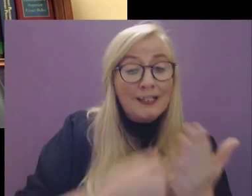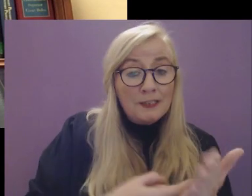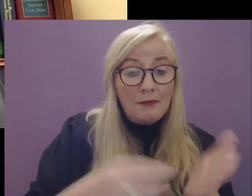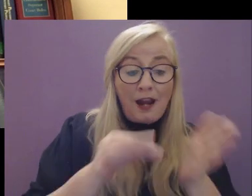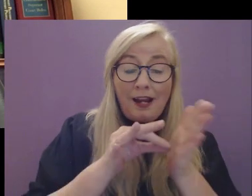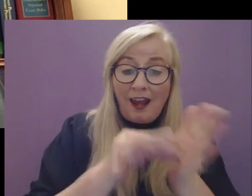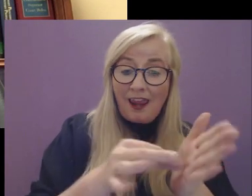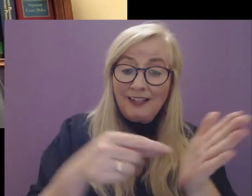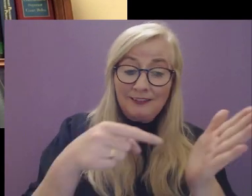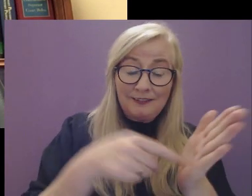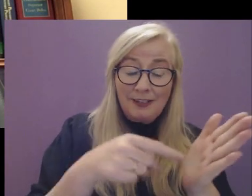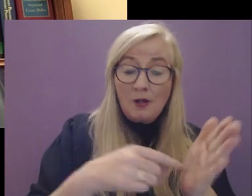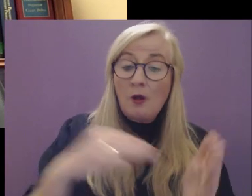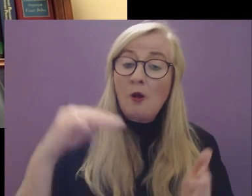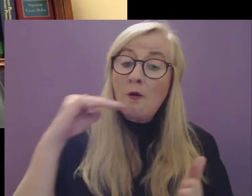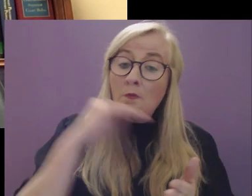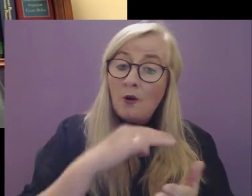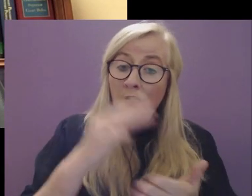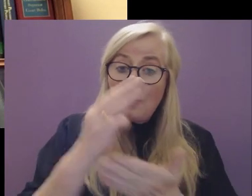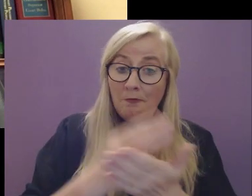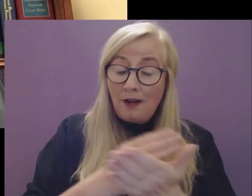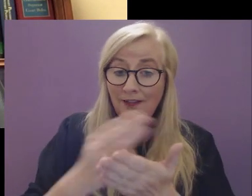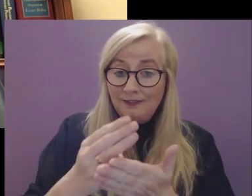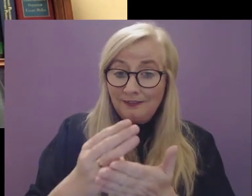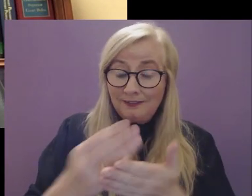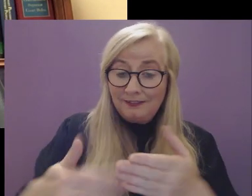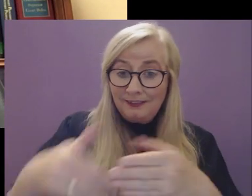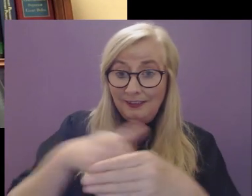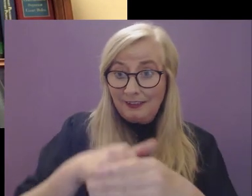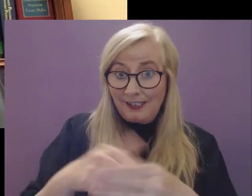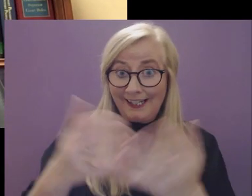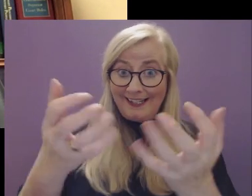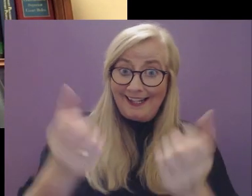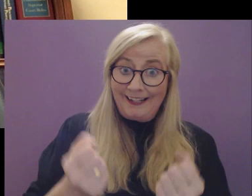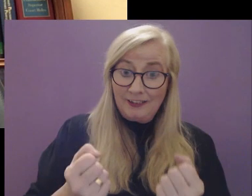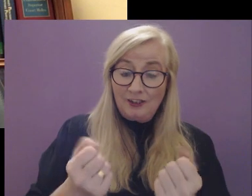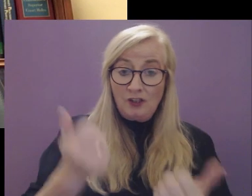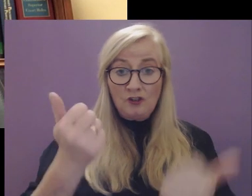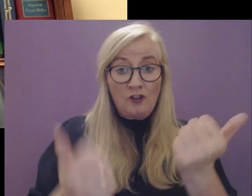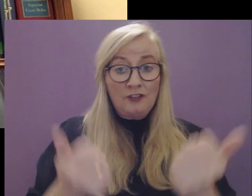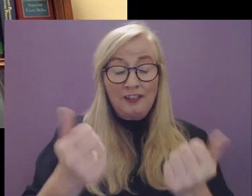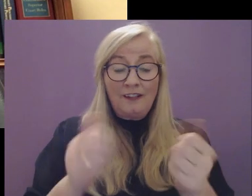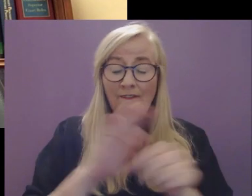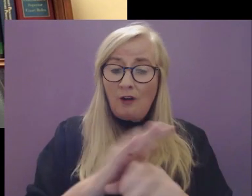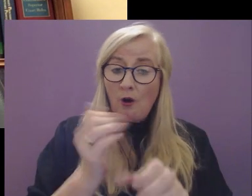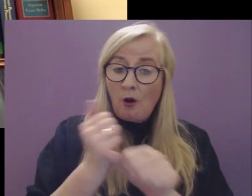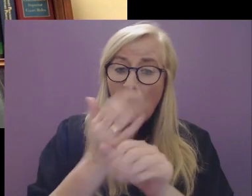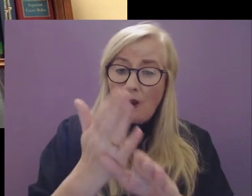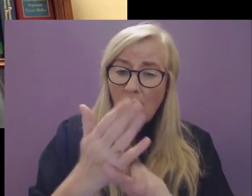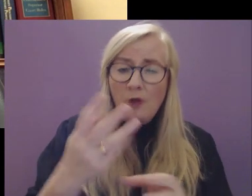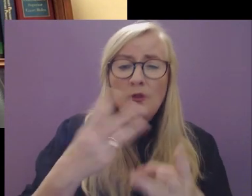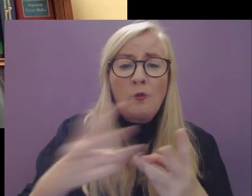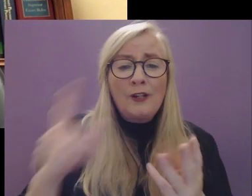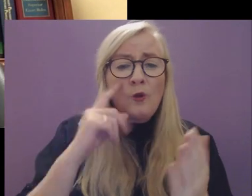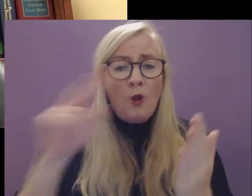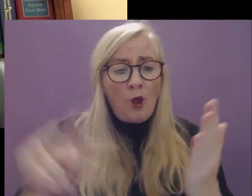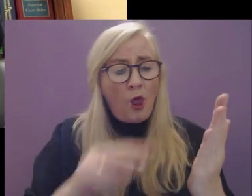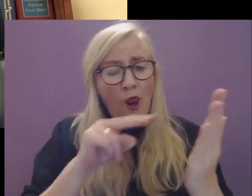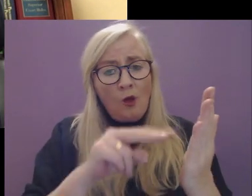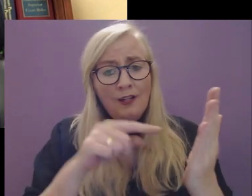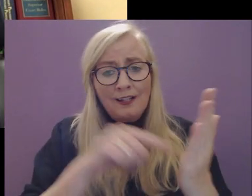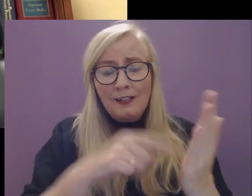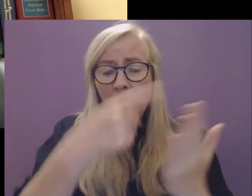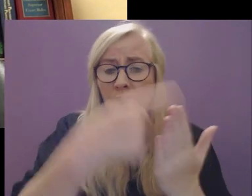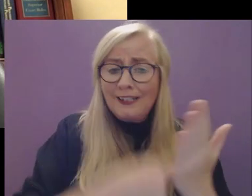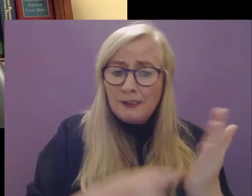guidelines are an indispensable contribution to achieving justice for all. And when you look at the guidelines